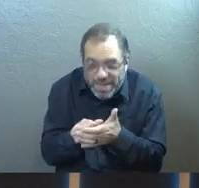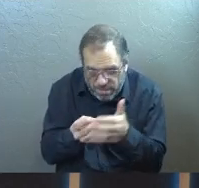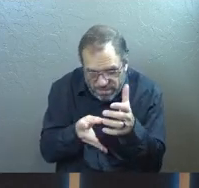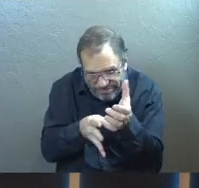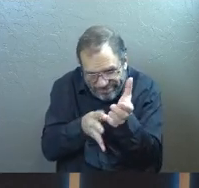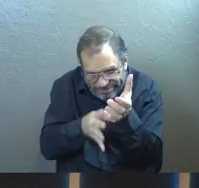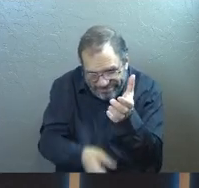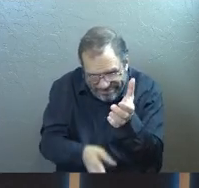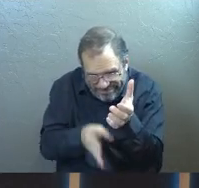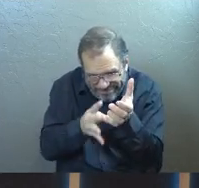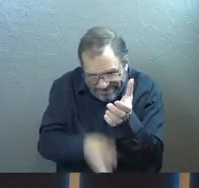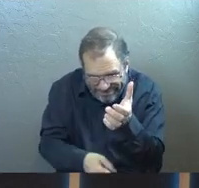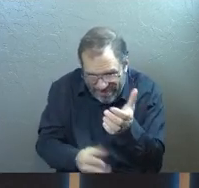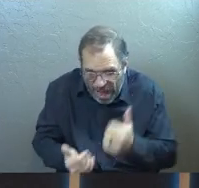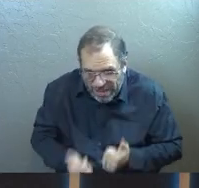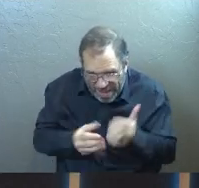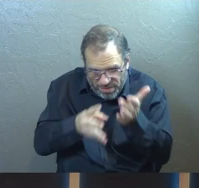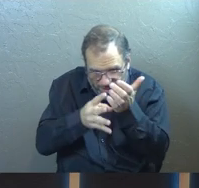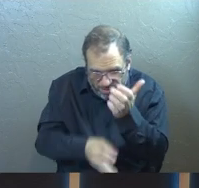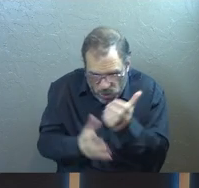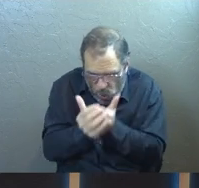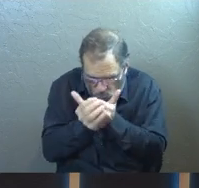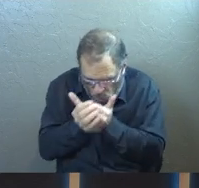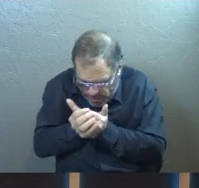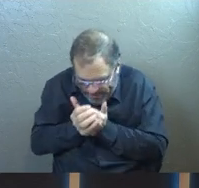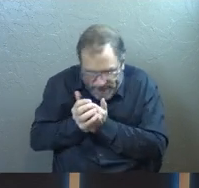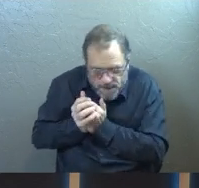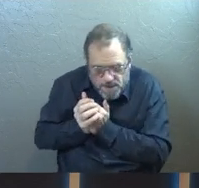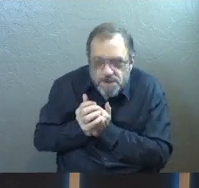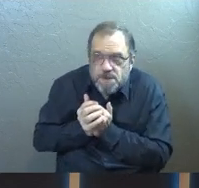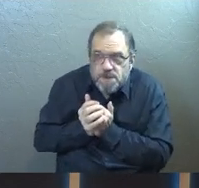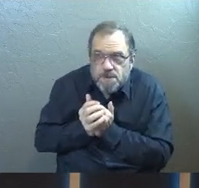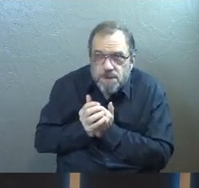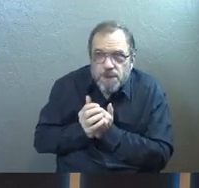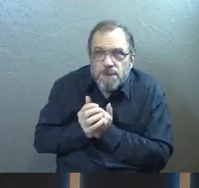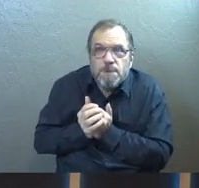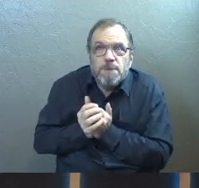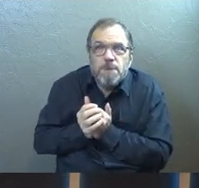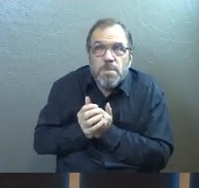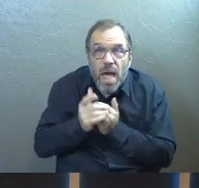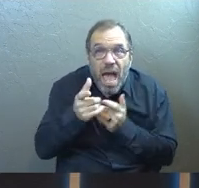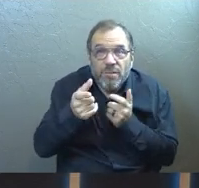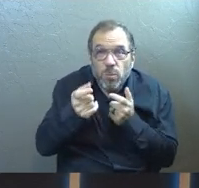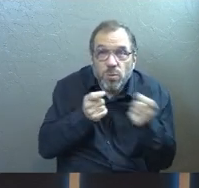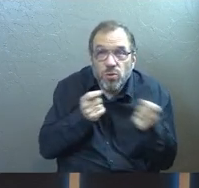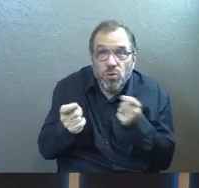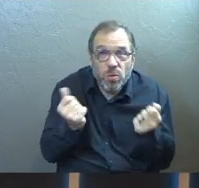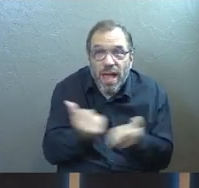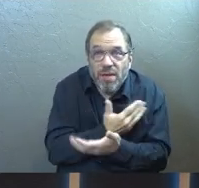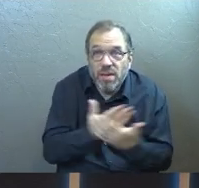our hands and, and, and we're trying to be in control. Ever try to be in control?